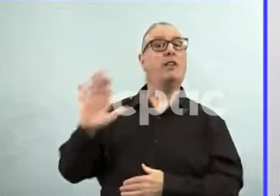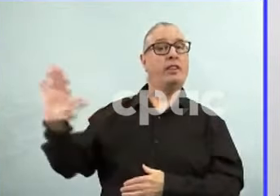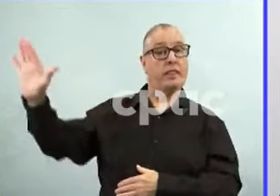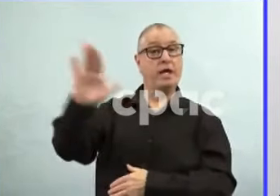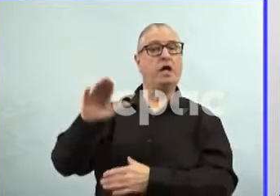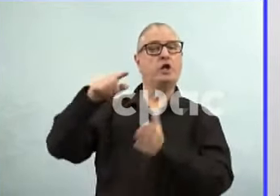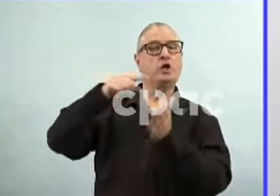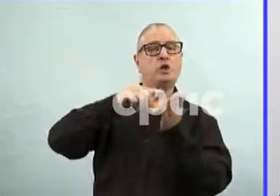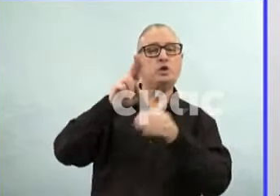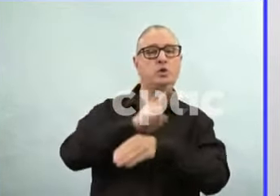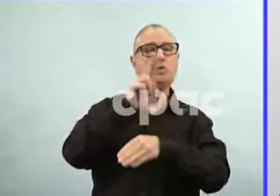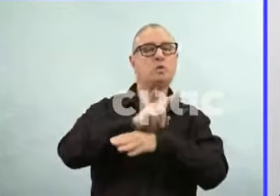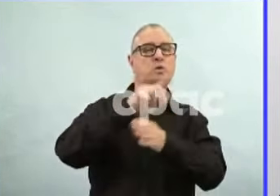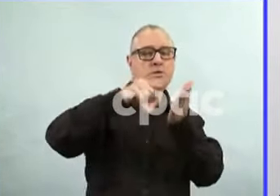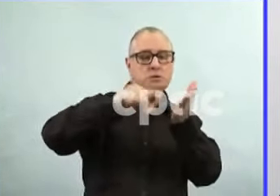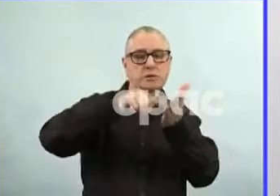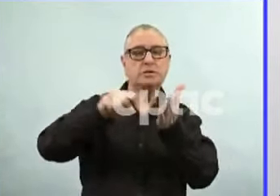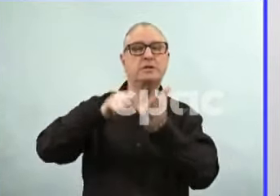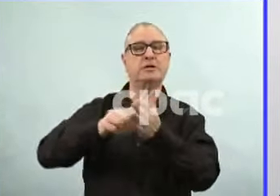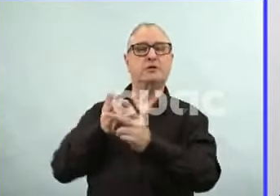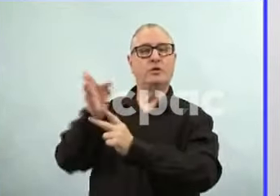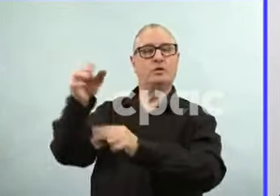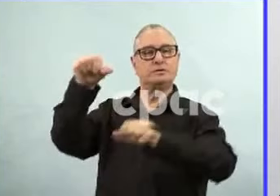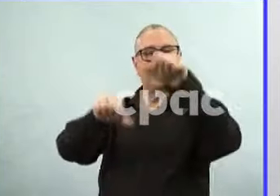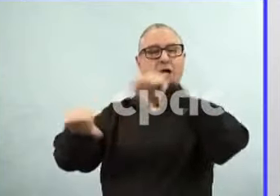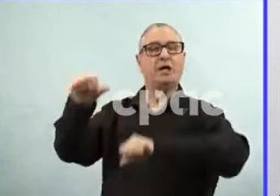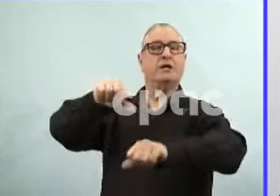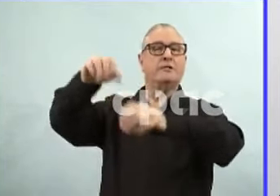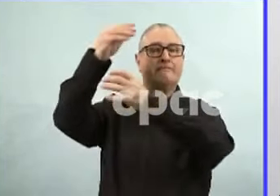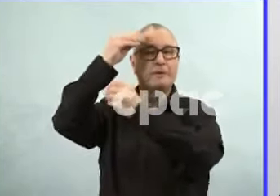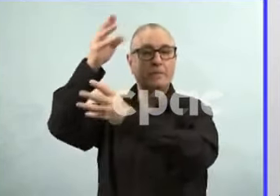more information becomes available, this guidance might change.